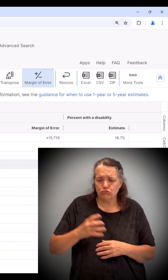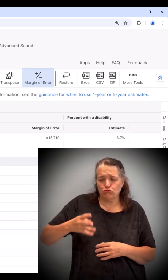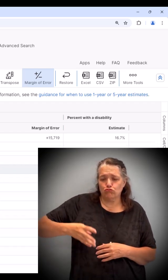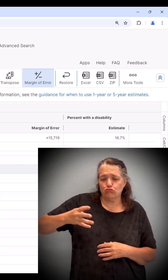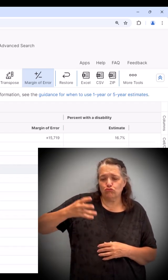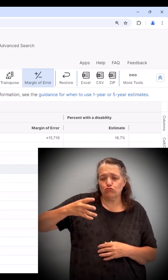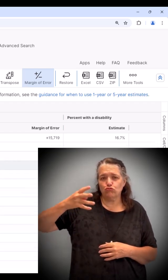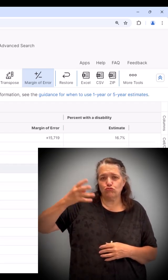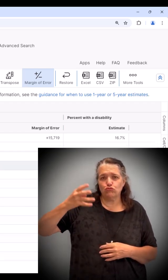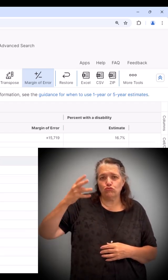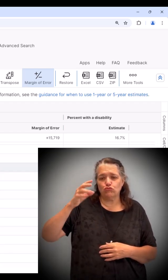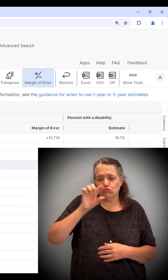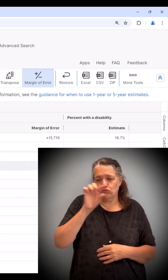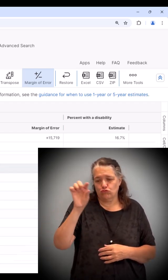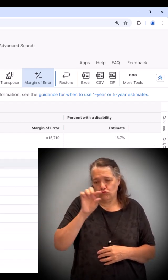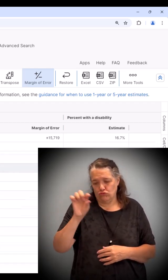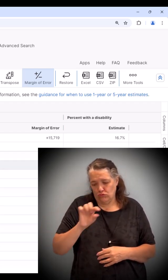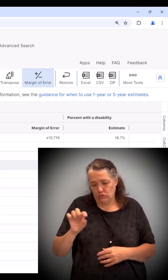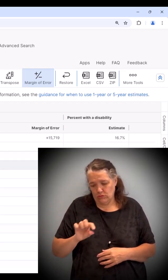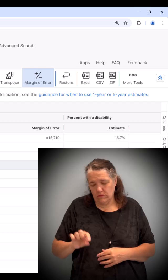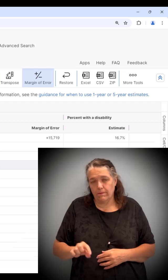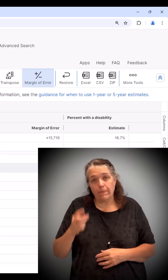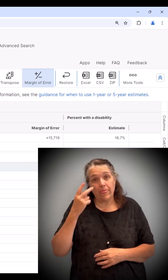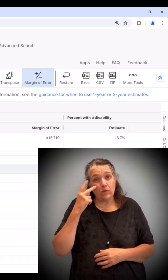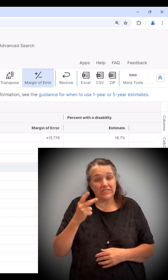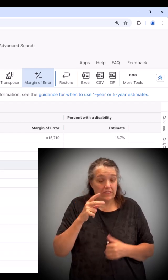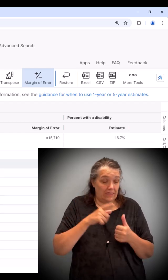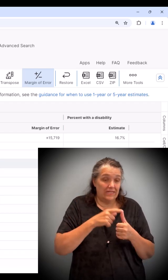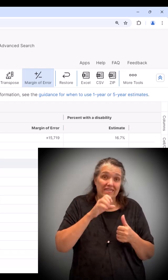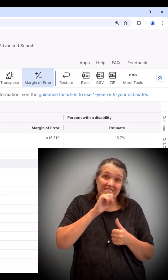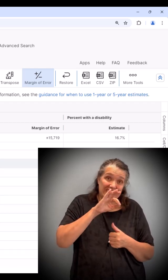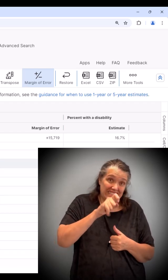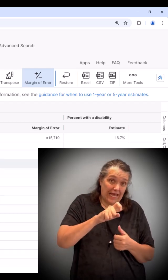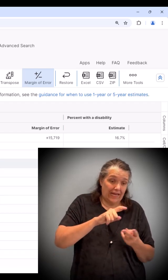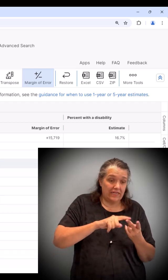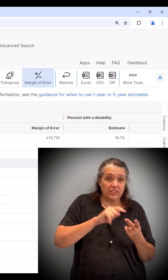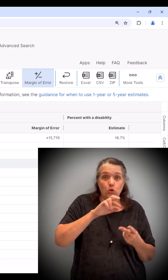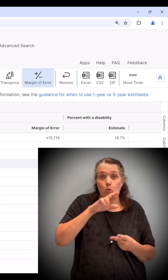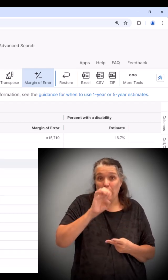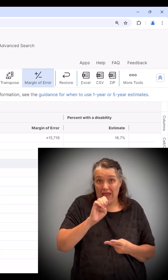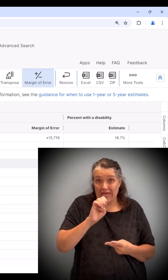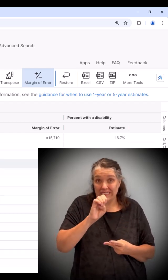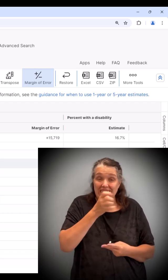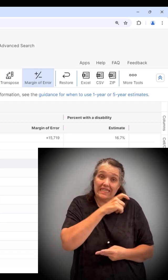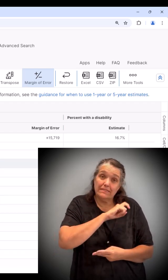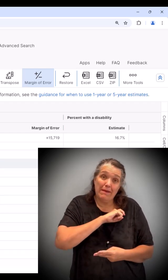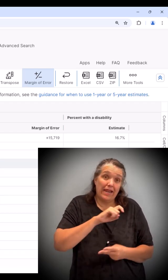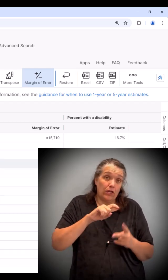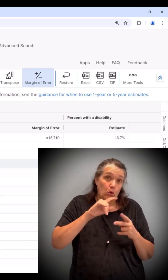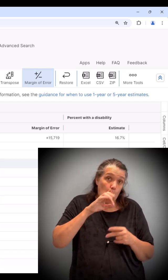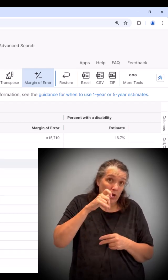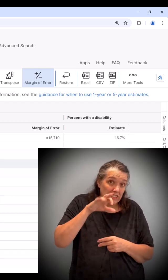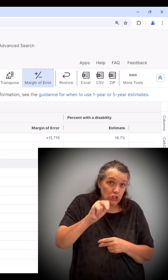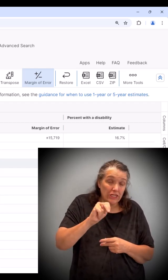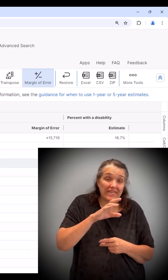race, Hispanic origin, age, and type of disability by detailed age.